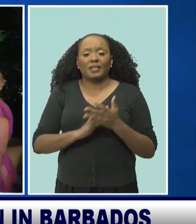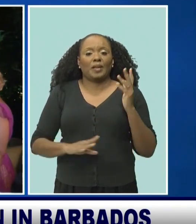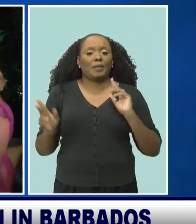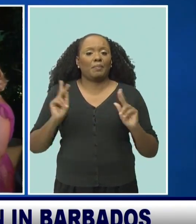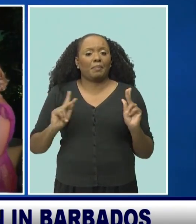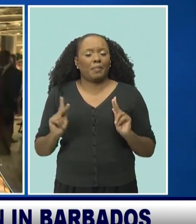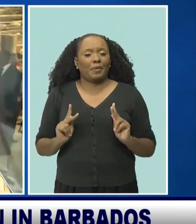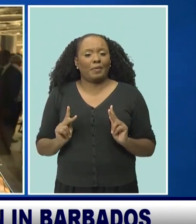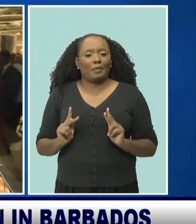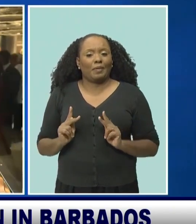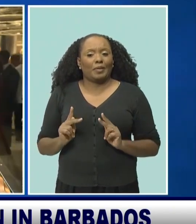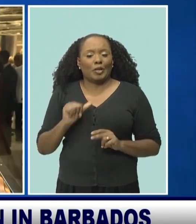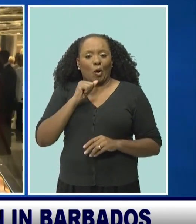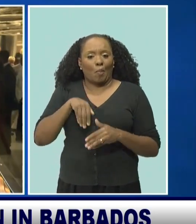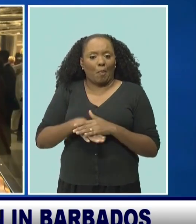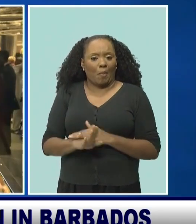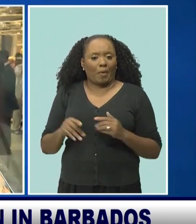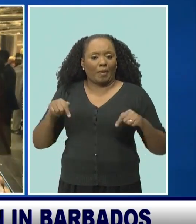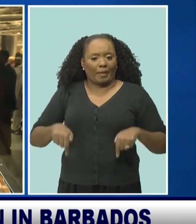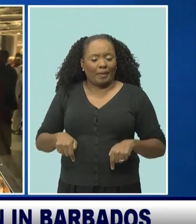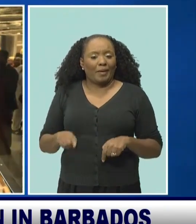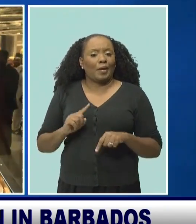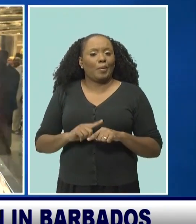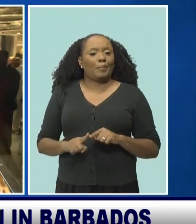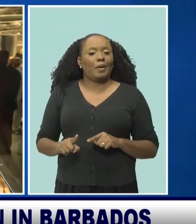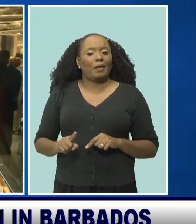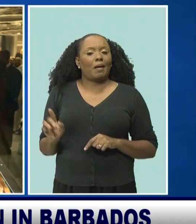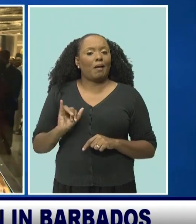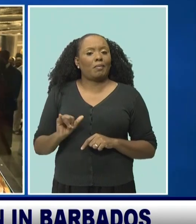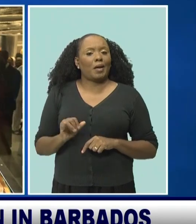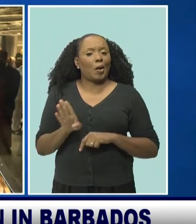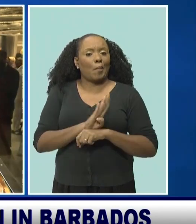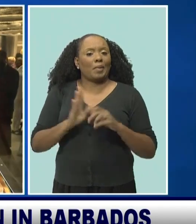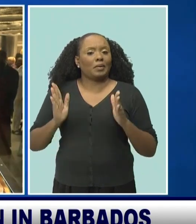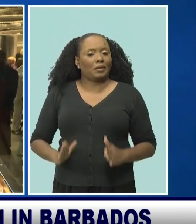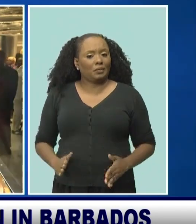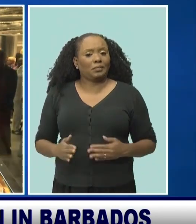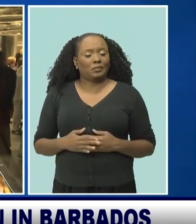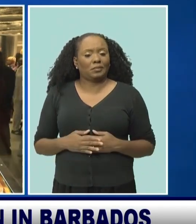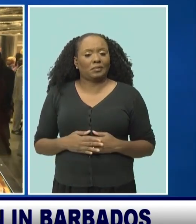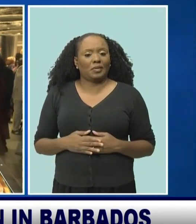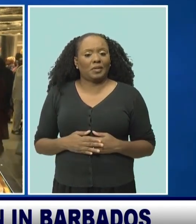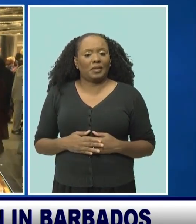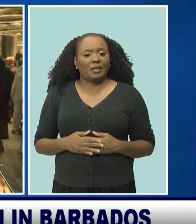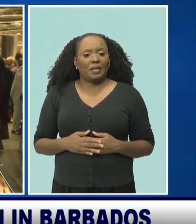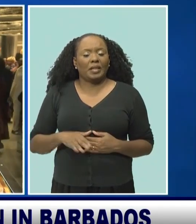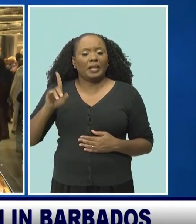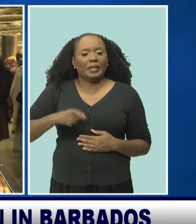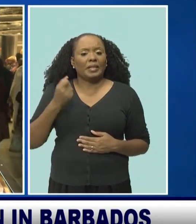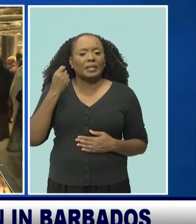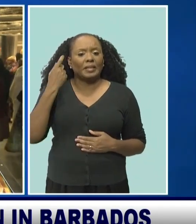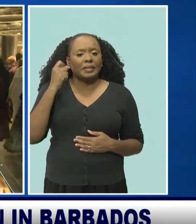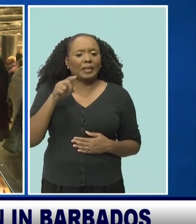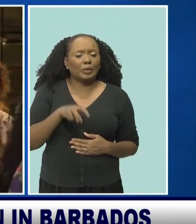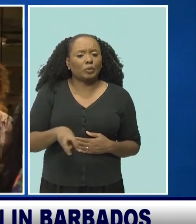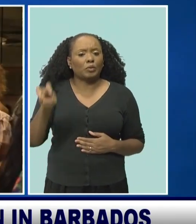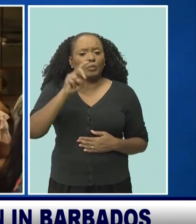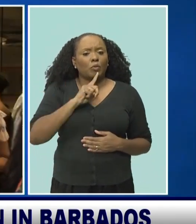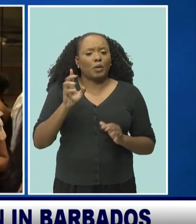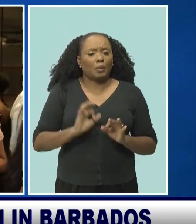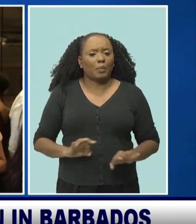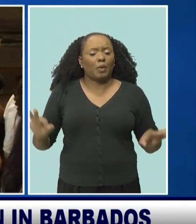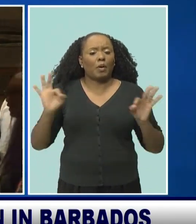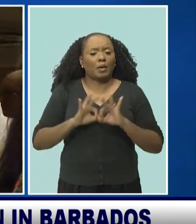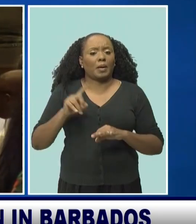passionate and are making a definable difference. The Prime Minister is encouraging Barbadians to understand that tourism is our business and we